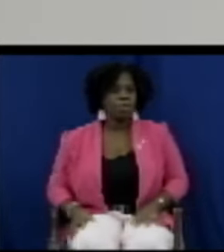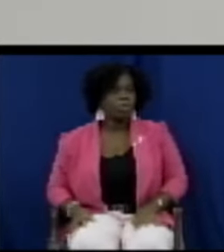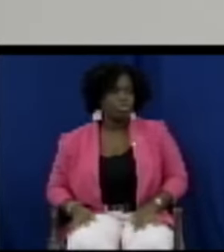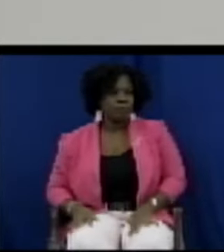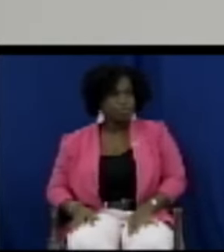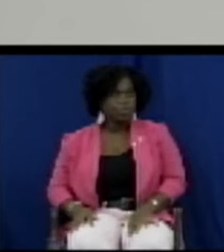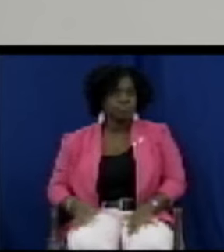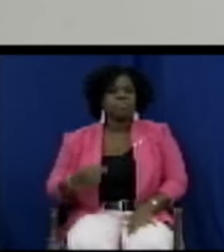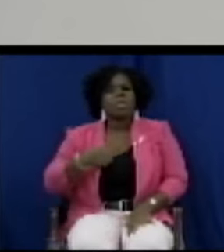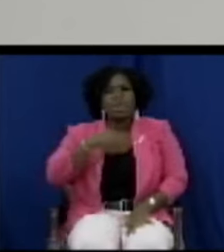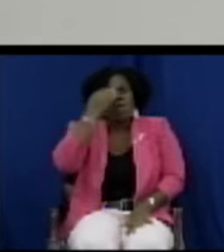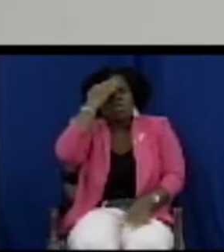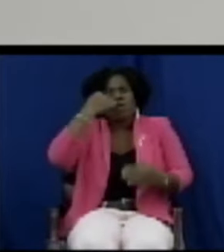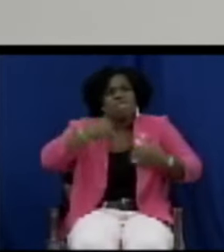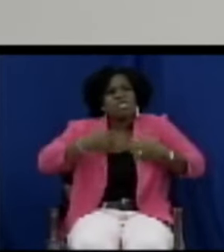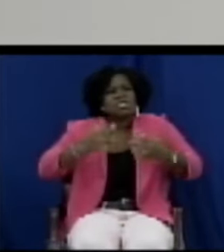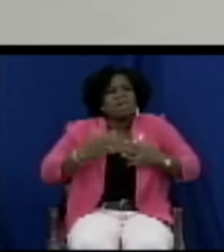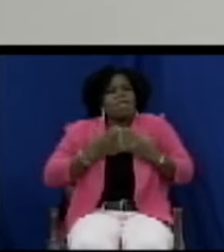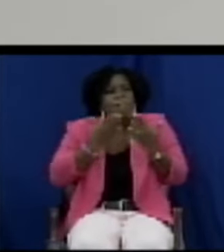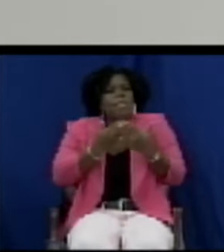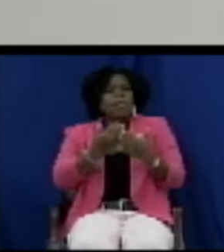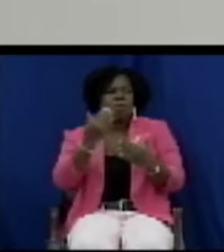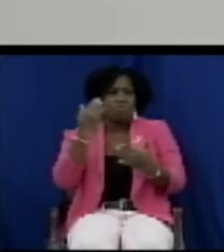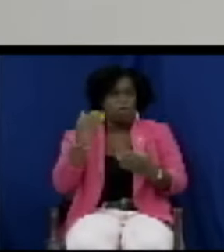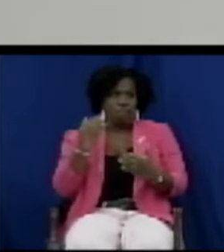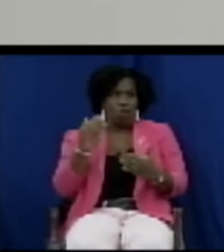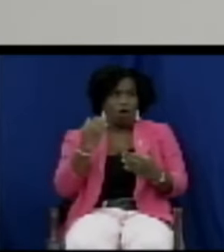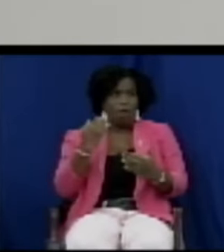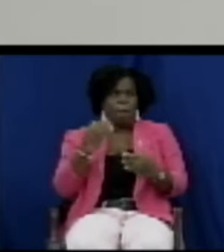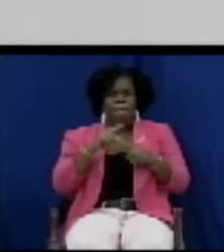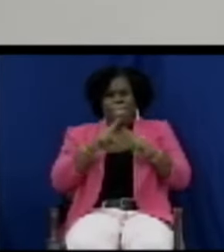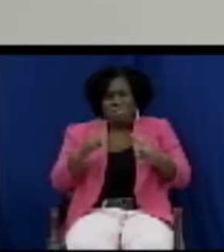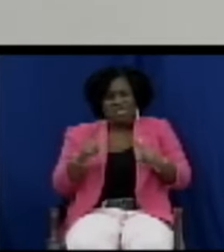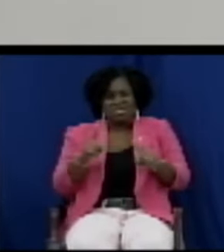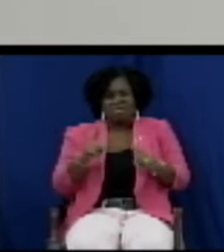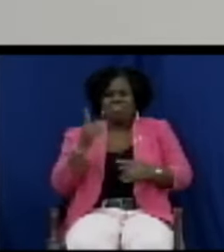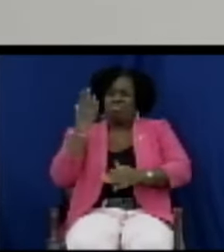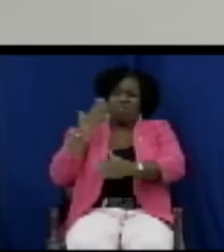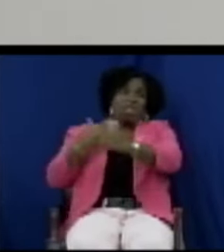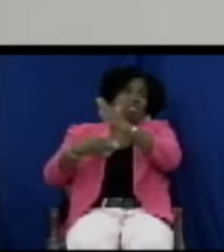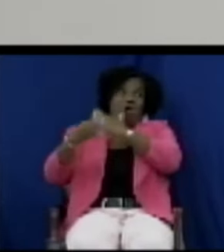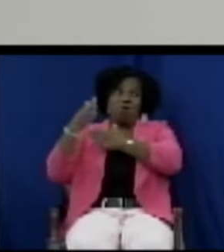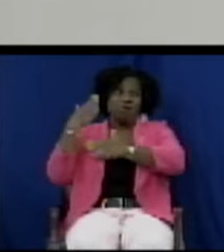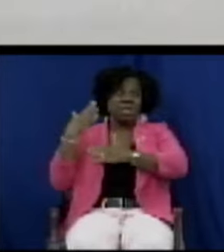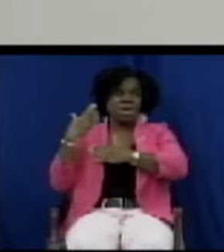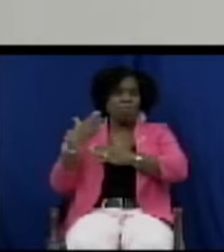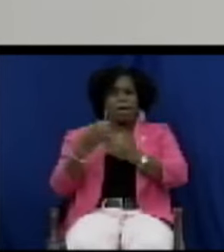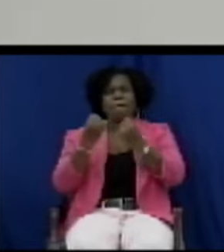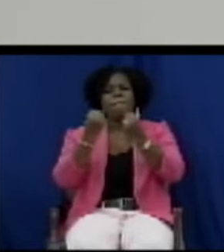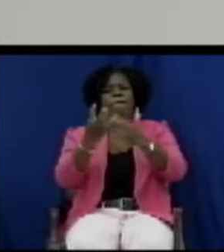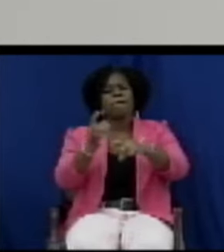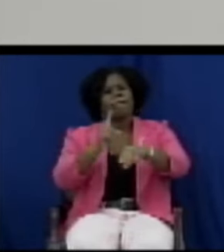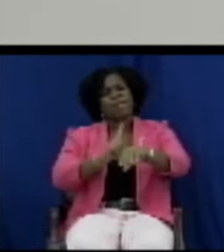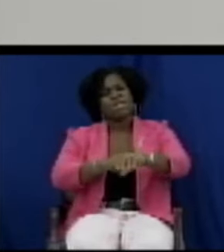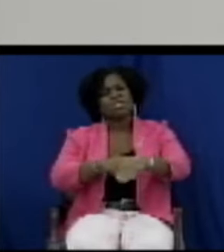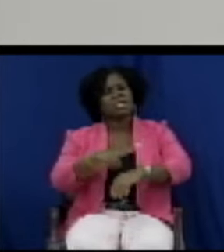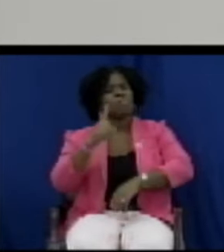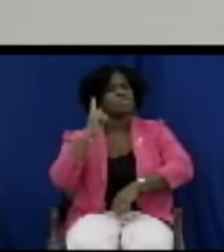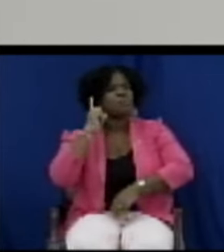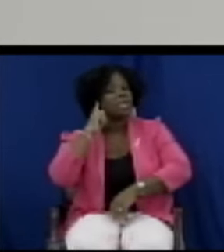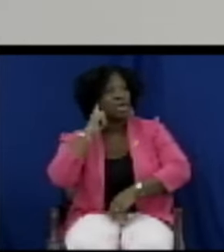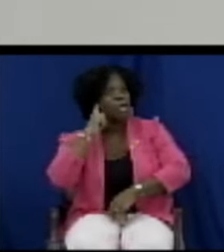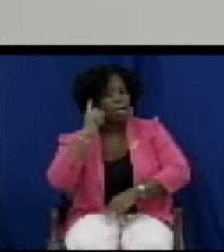timely that the bill be updated after so many years because many of the times when we hear consumers